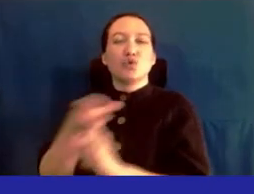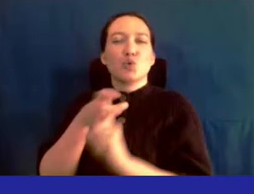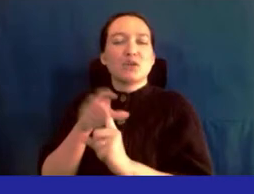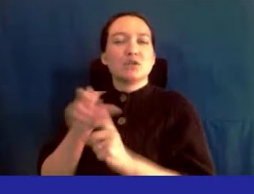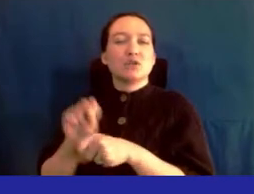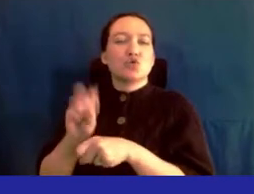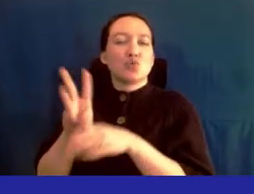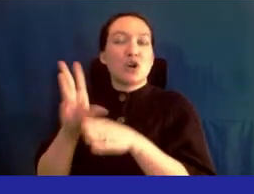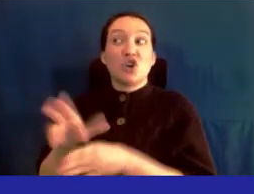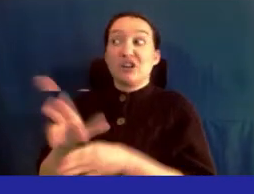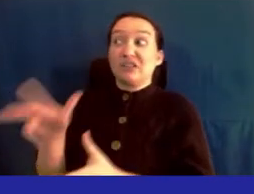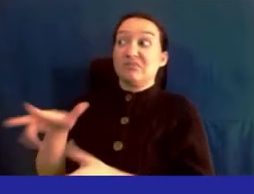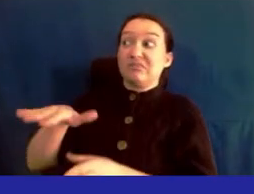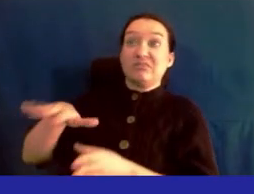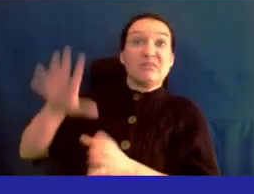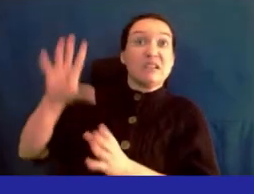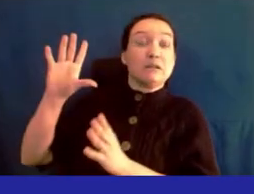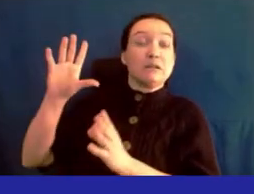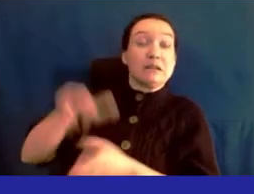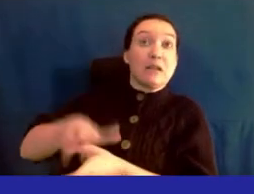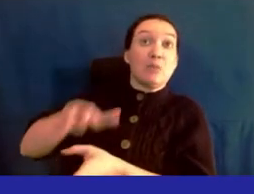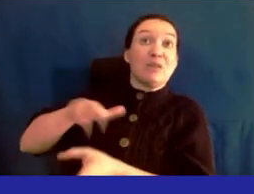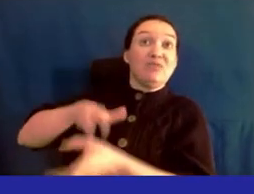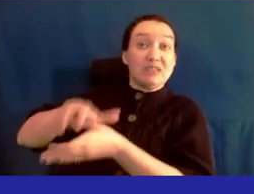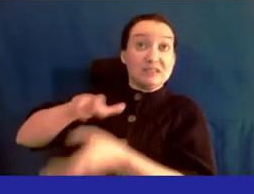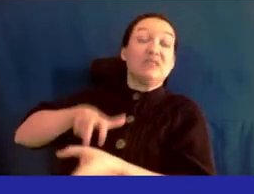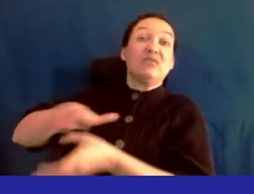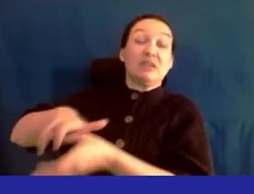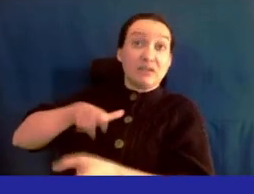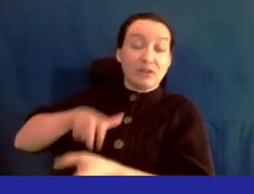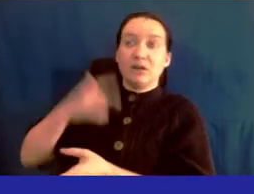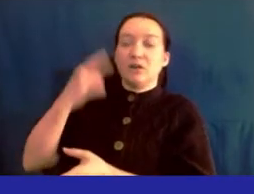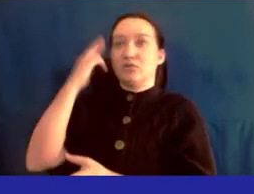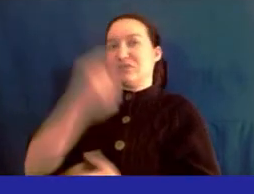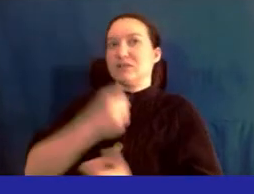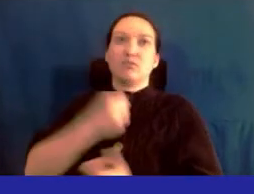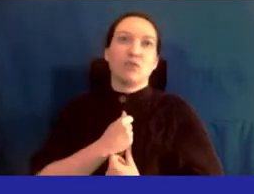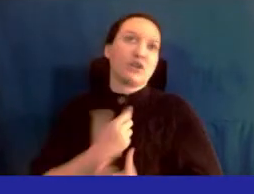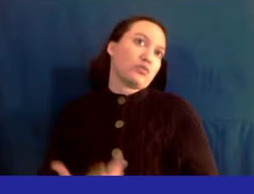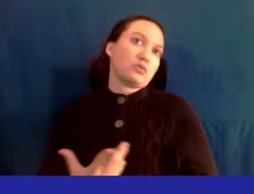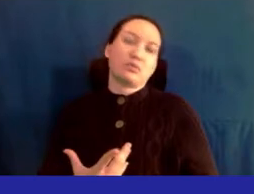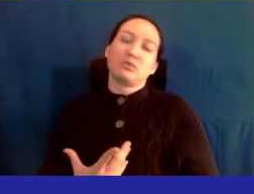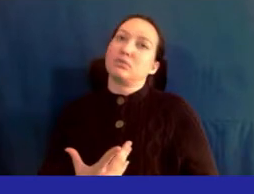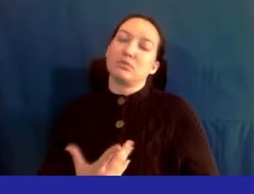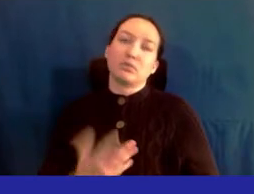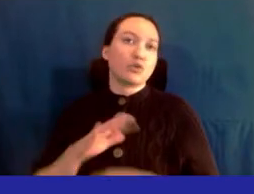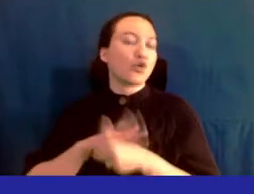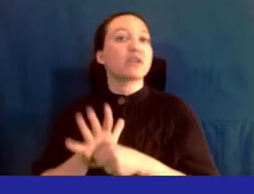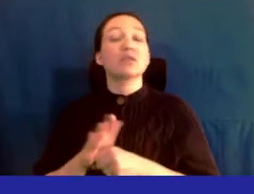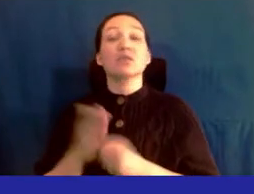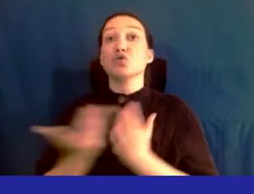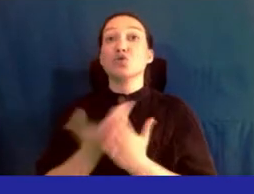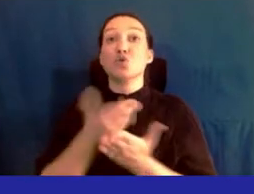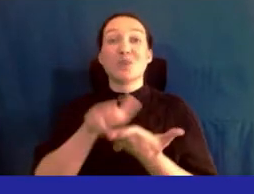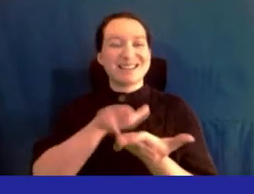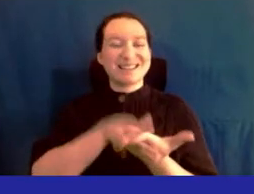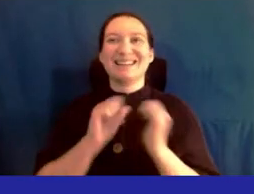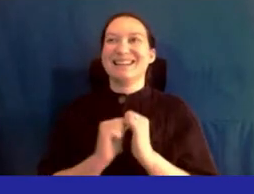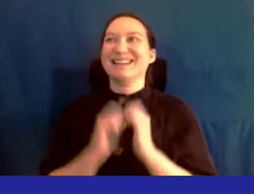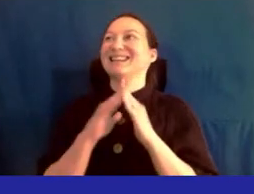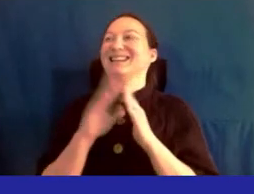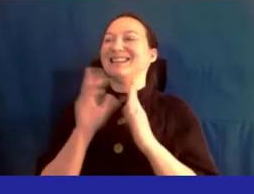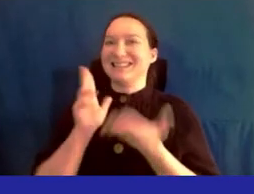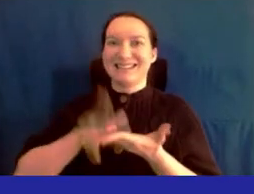workers that were leaving in massive numbers because they were burned out from the pandemic. When the new contract was implemented,